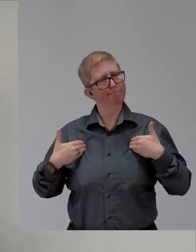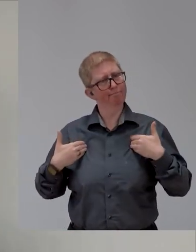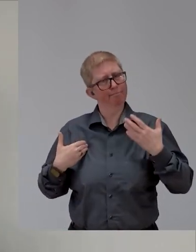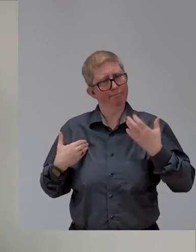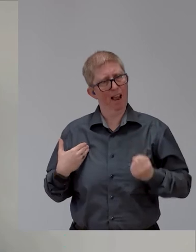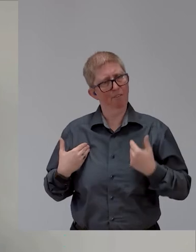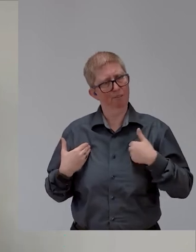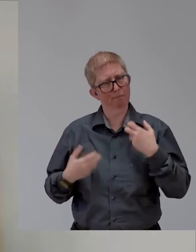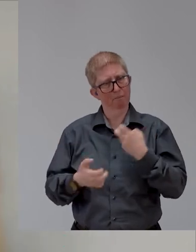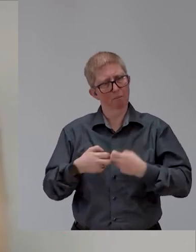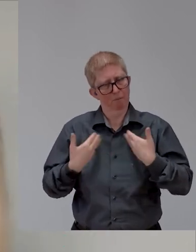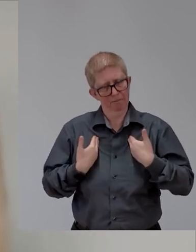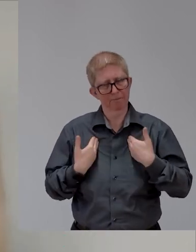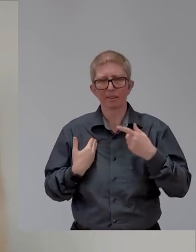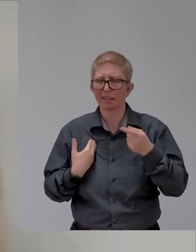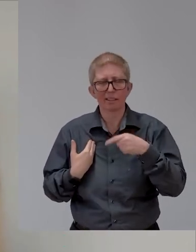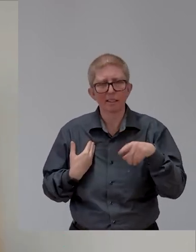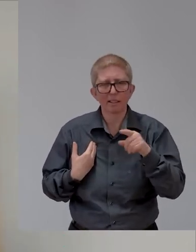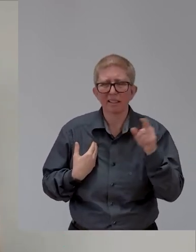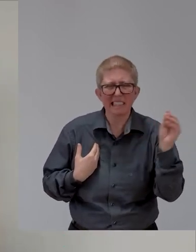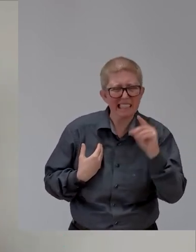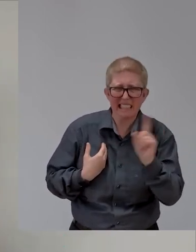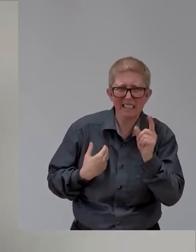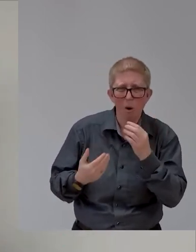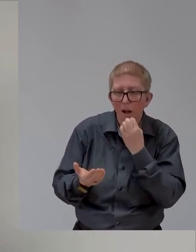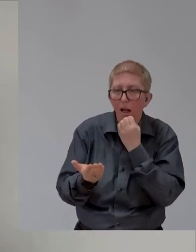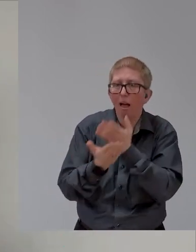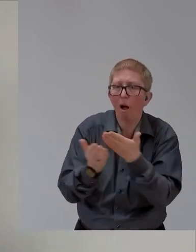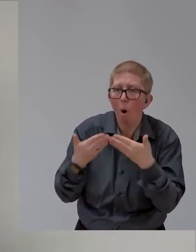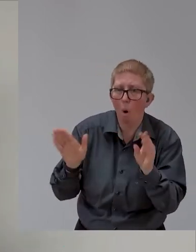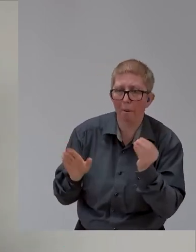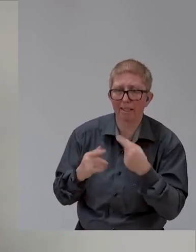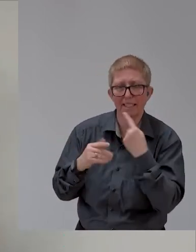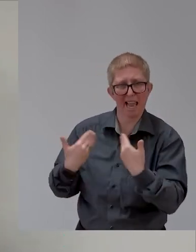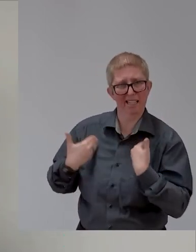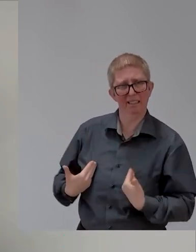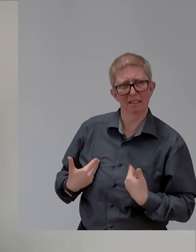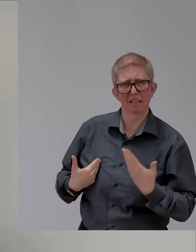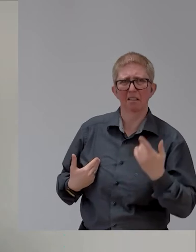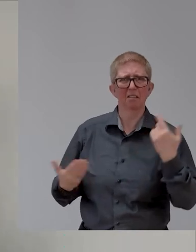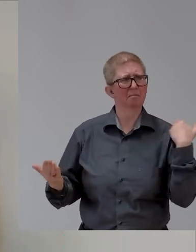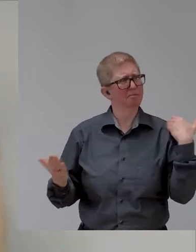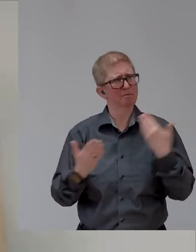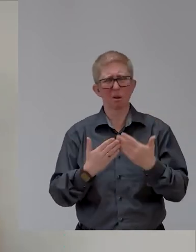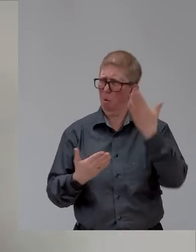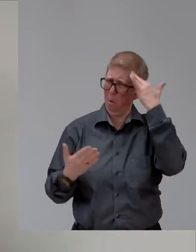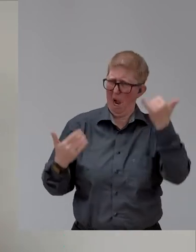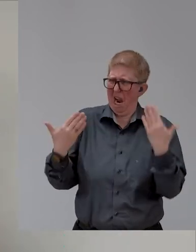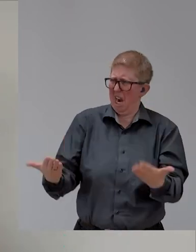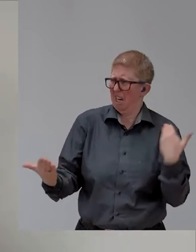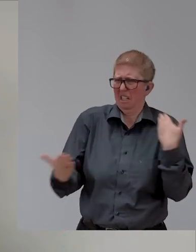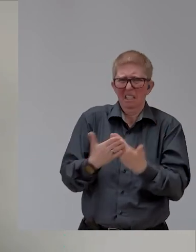it still. And I guess why is, is the issue. And we know we can say fear and all of that stuff,